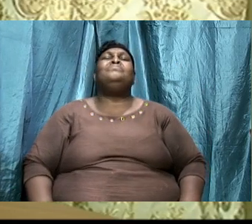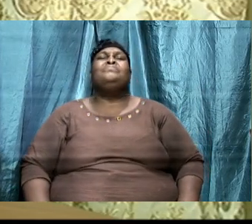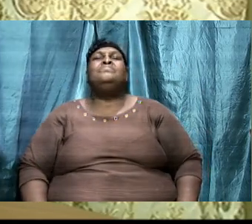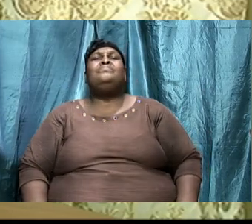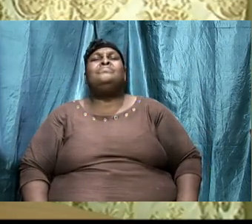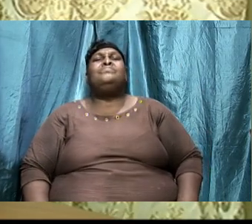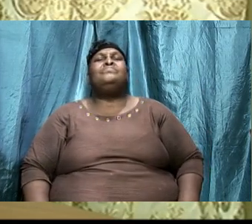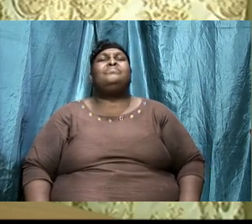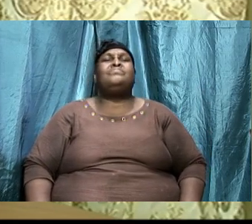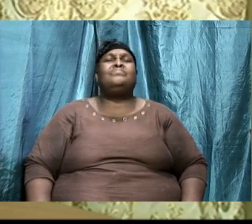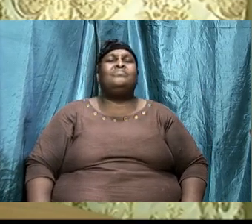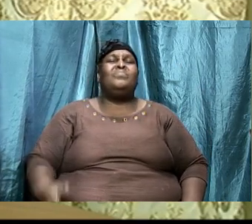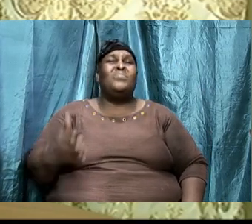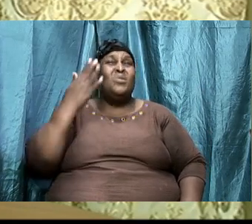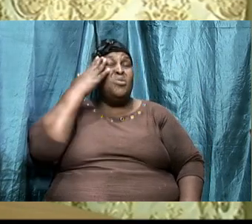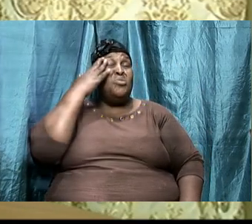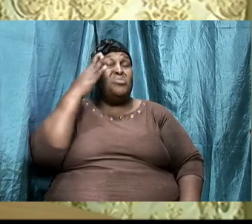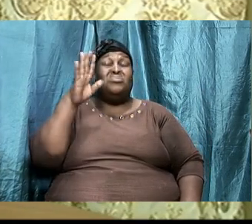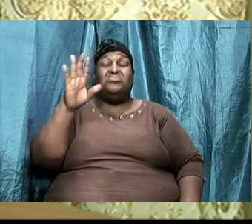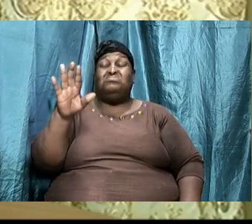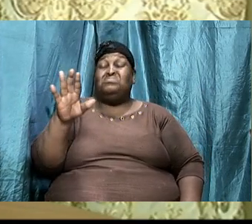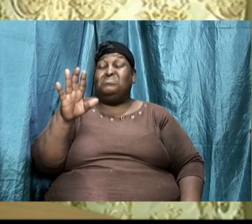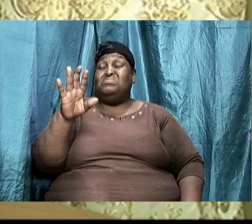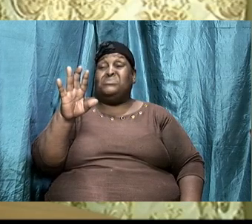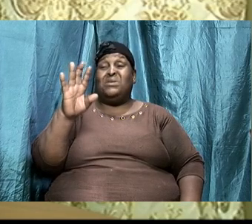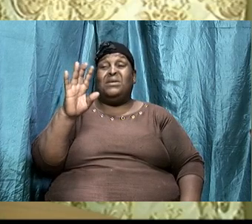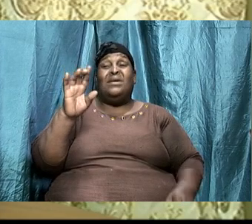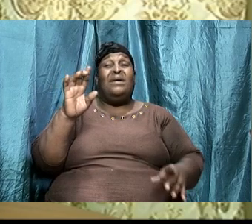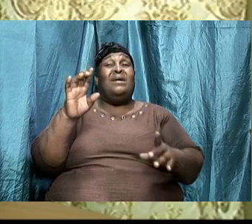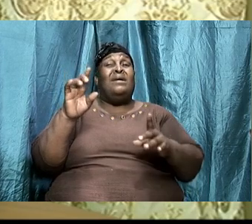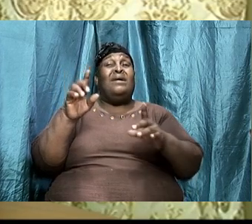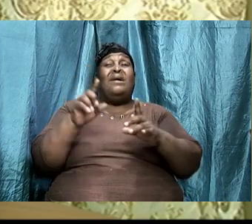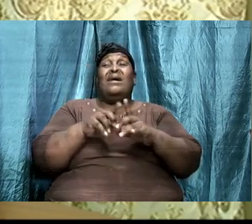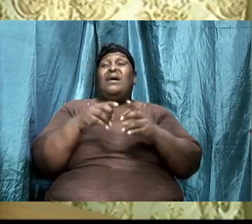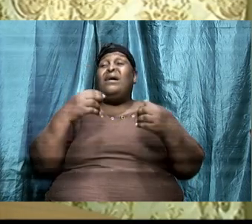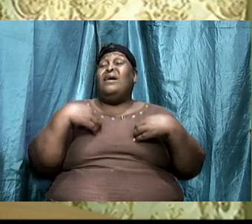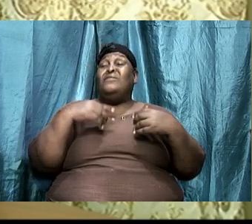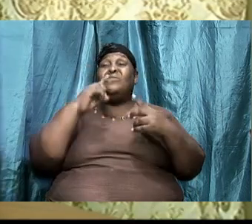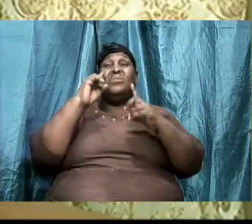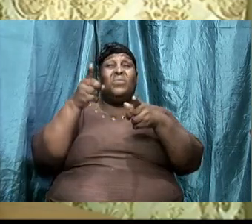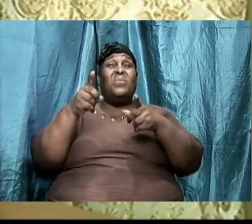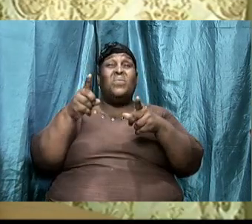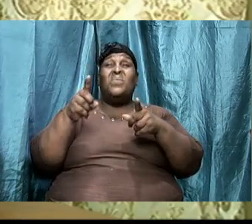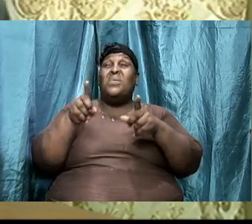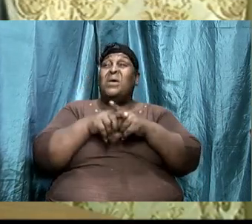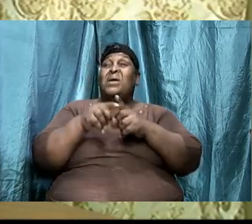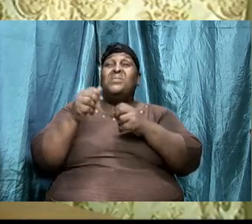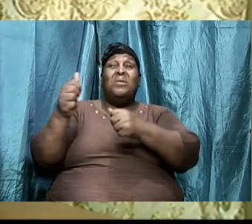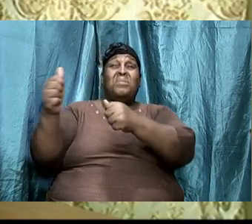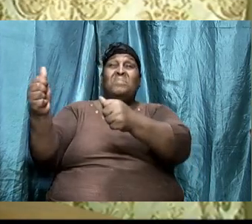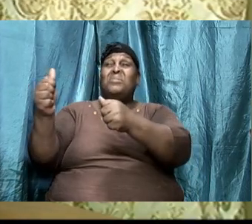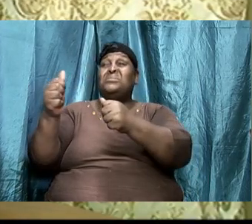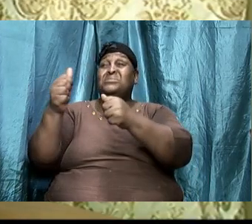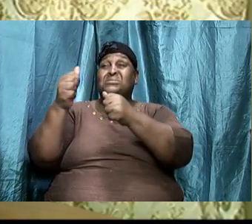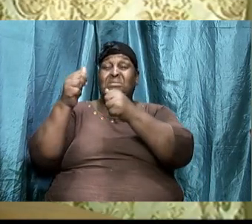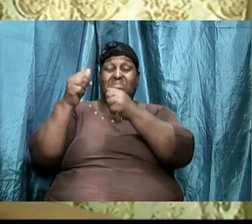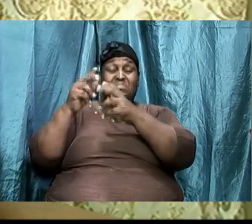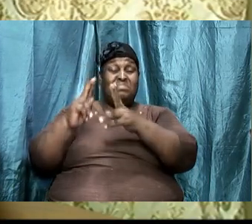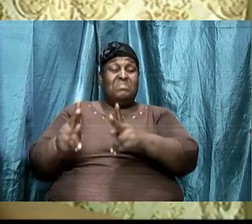and I don't even have to go as far as the apostle I am going to tell you that the opposition